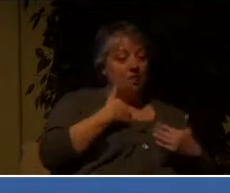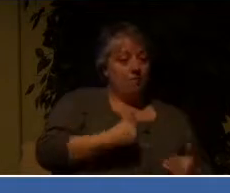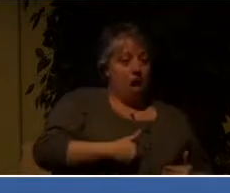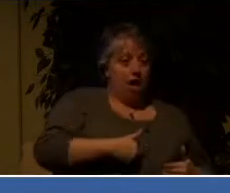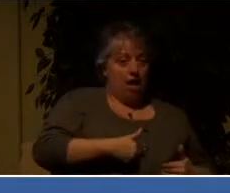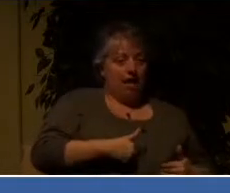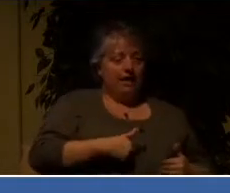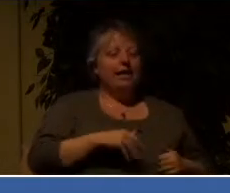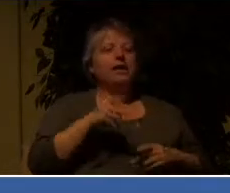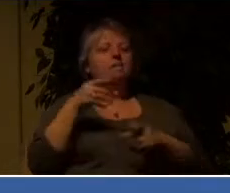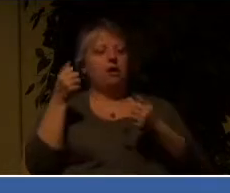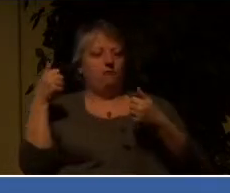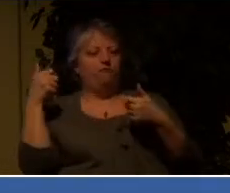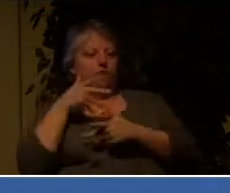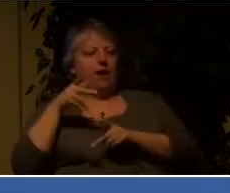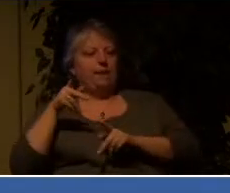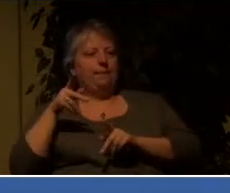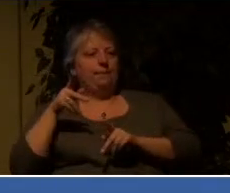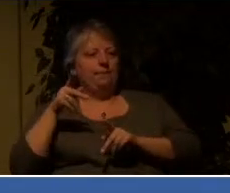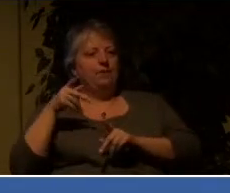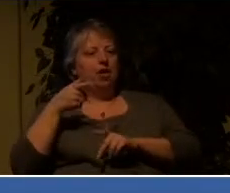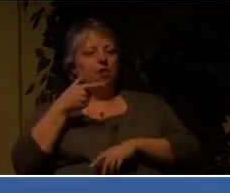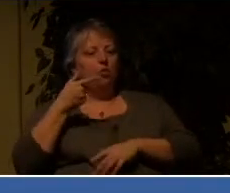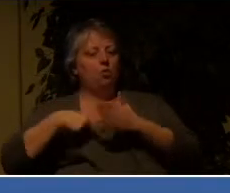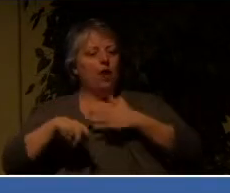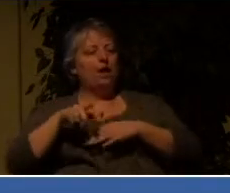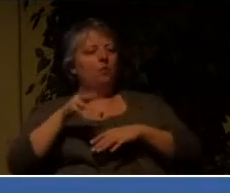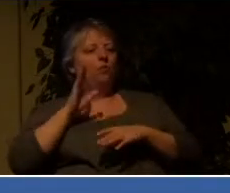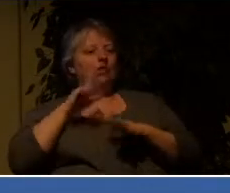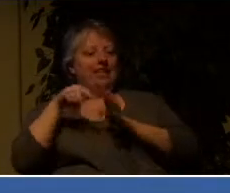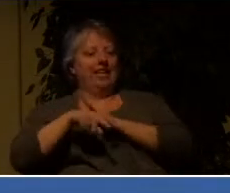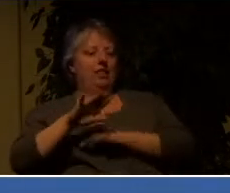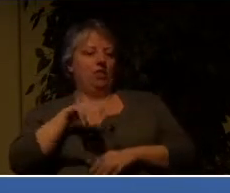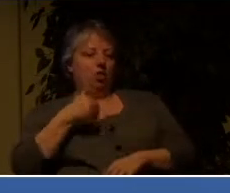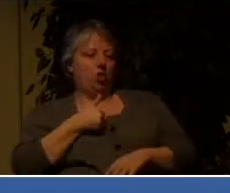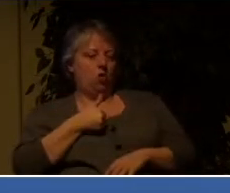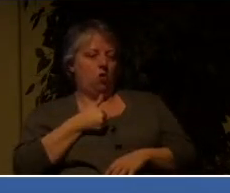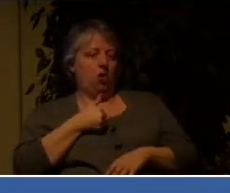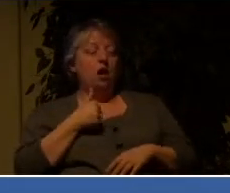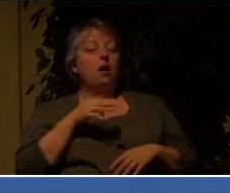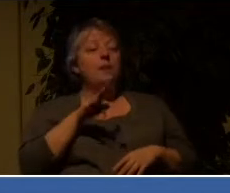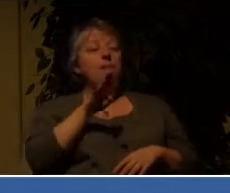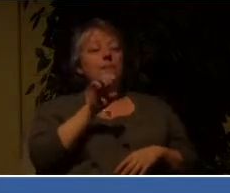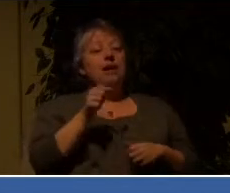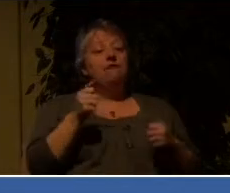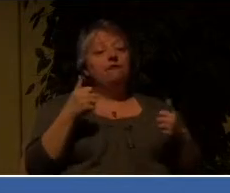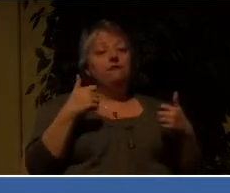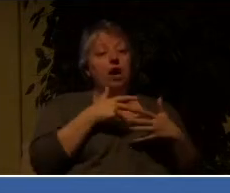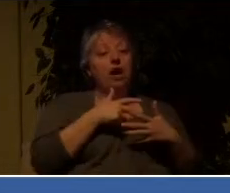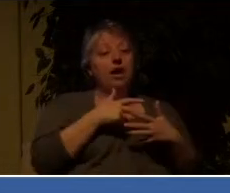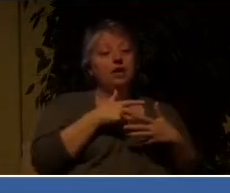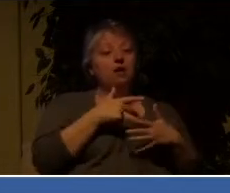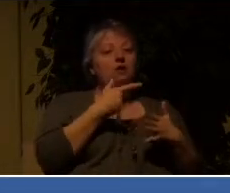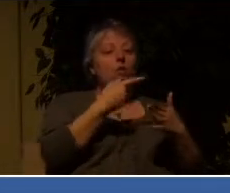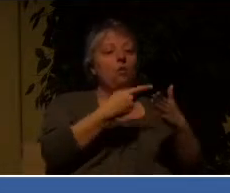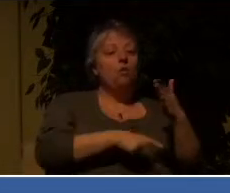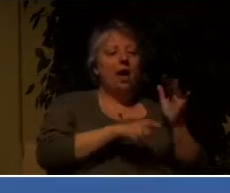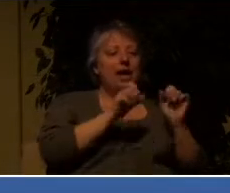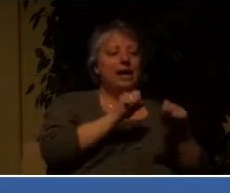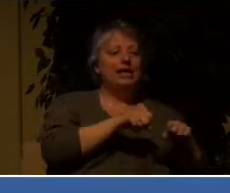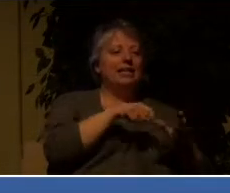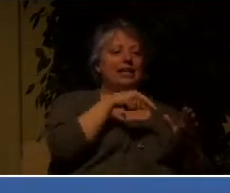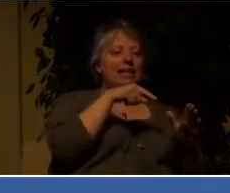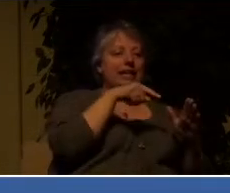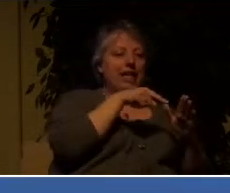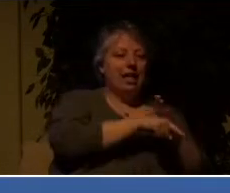body and soul in hell. Let me pause there for a moment and say to you, what is the